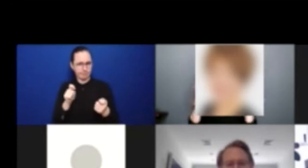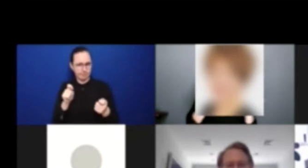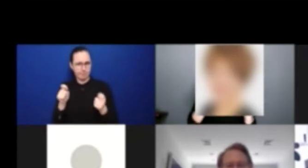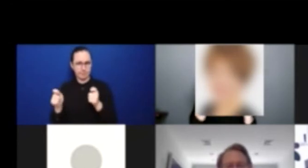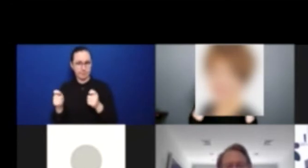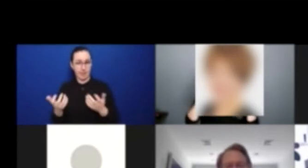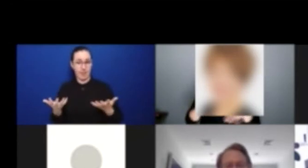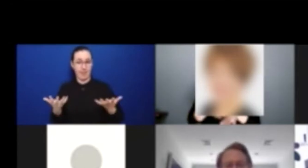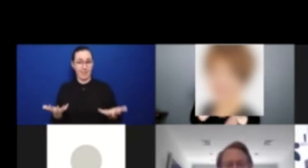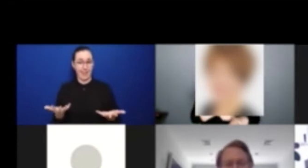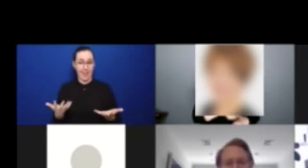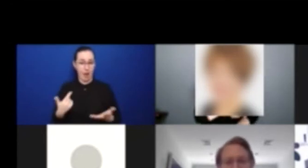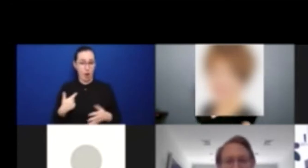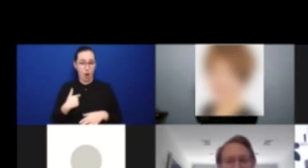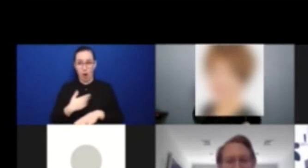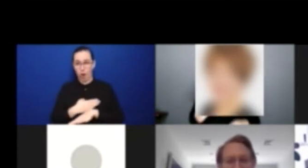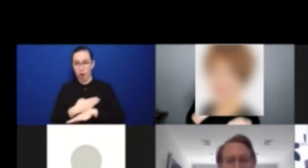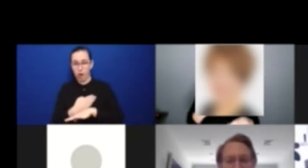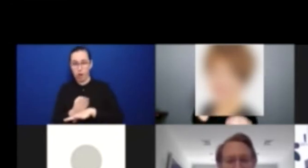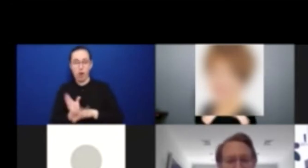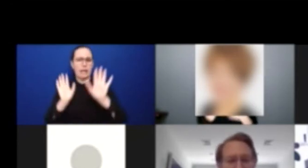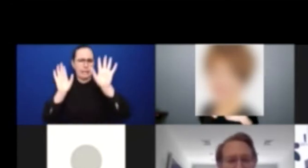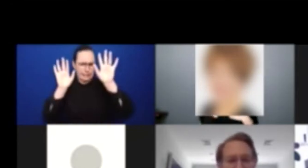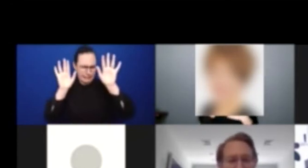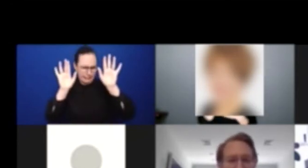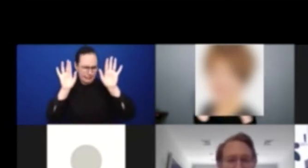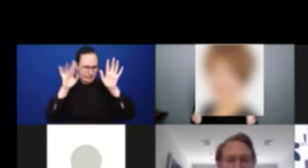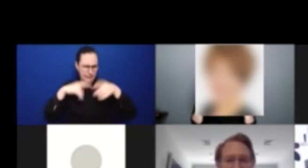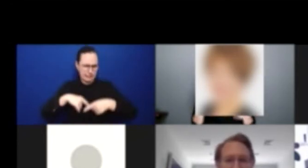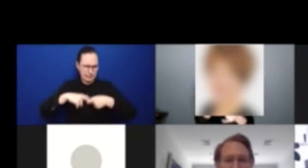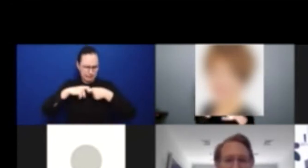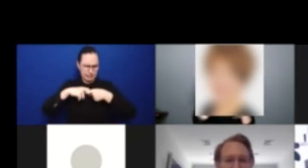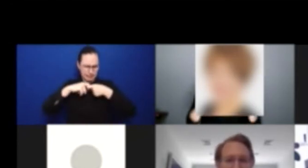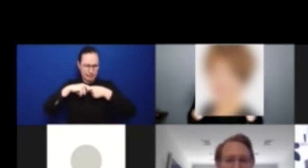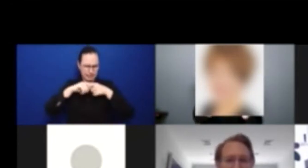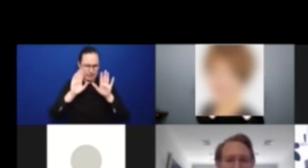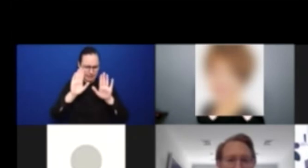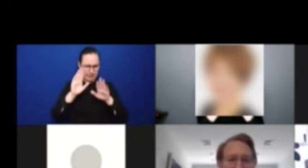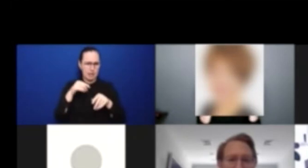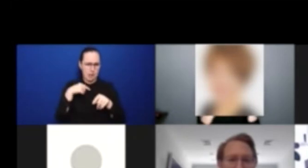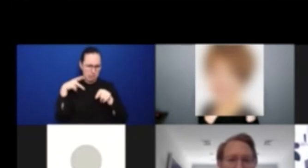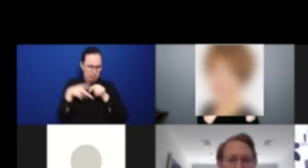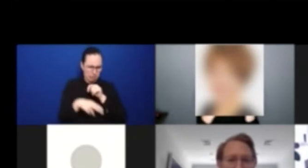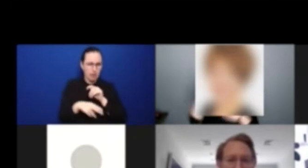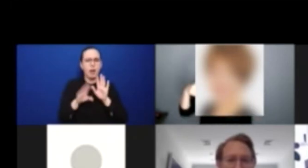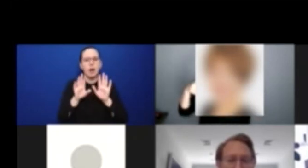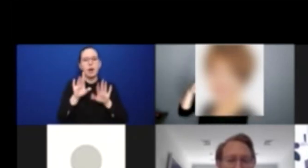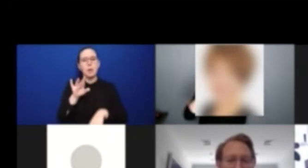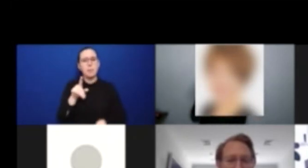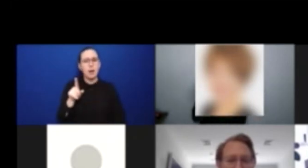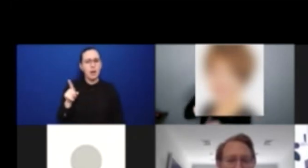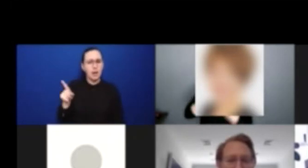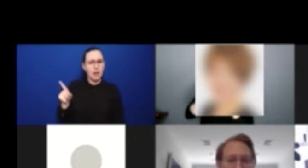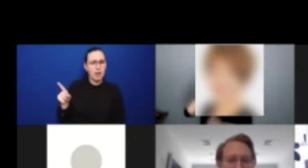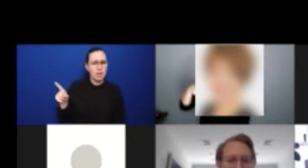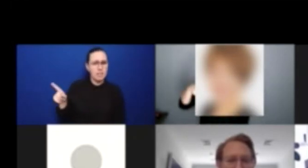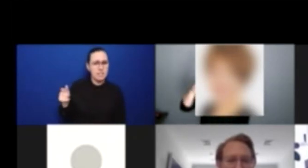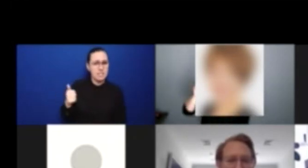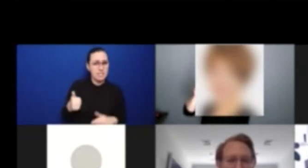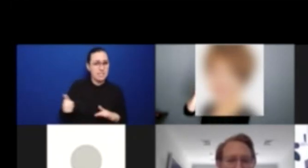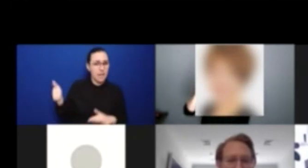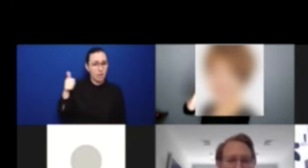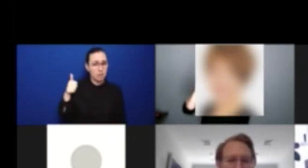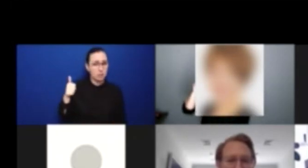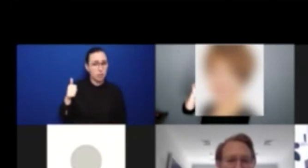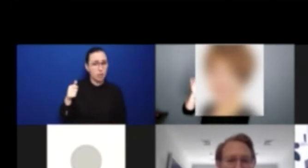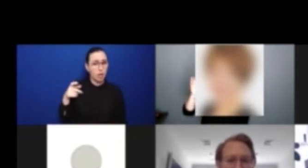that. We're coming close to an end. I don't know if Senator Petty Clare is still with us. If you want to bring your camera back on, she's